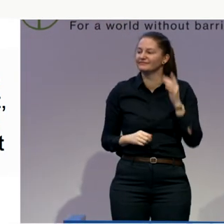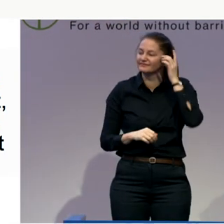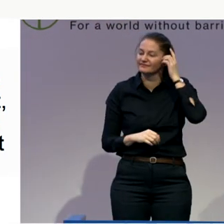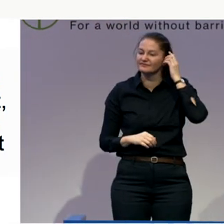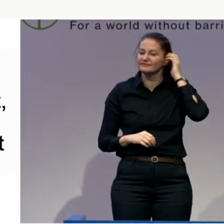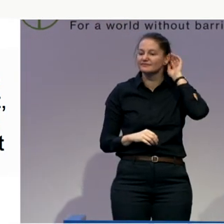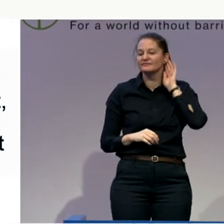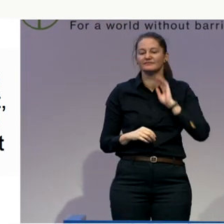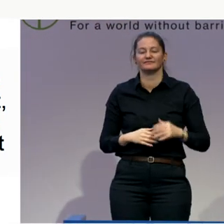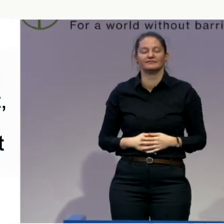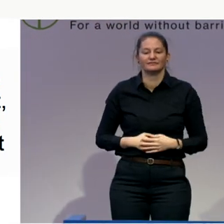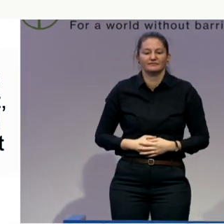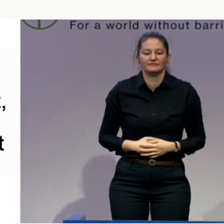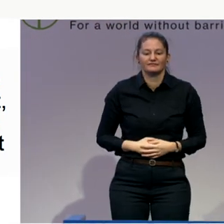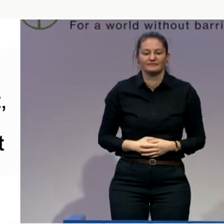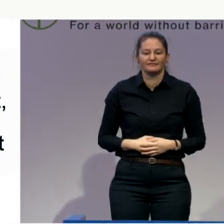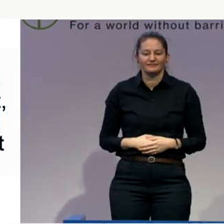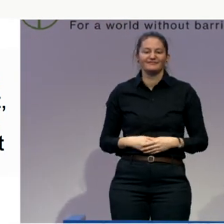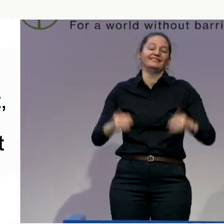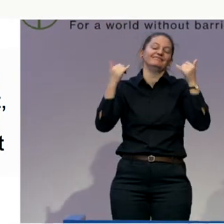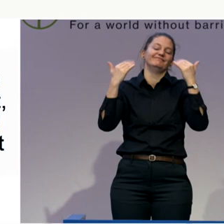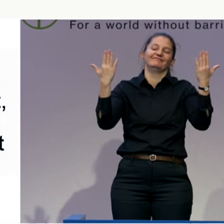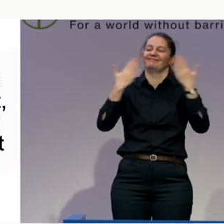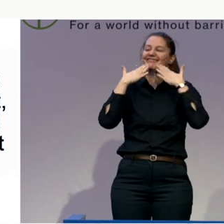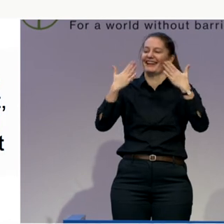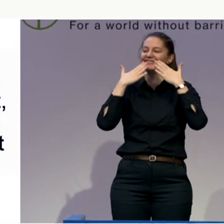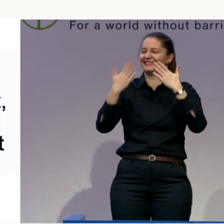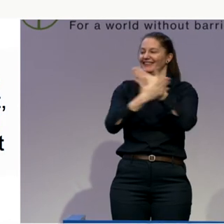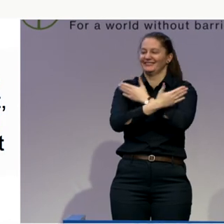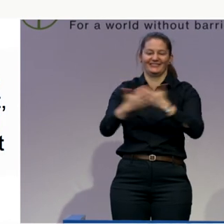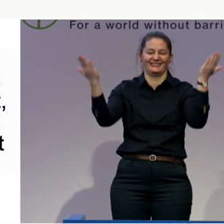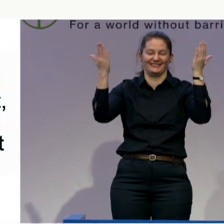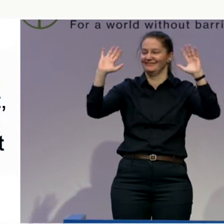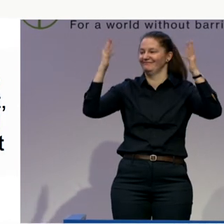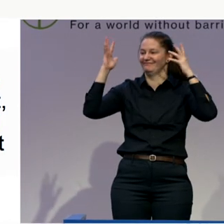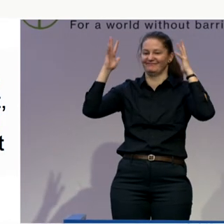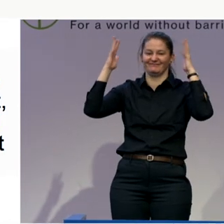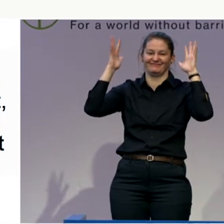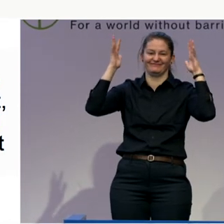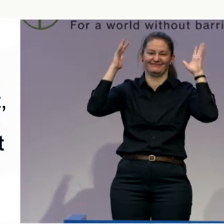Yeah. Thank you very much. Thank you. Guys, big round of applause. Come on. Woo!